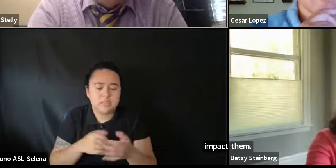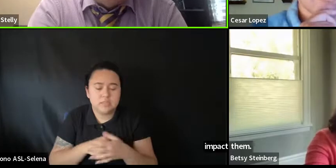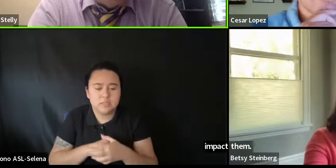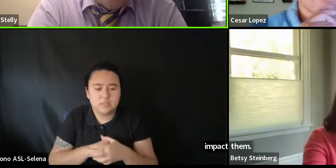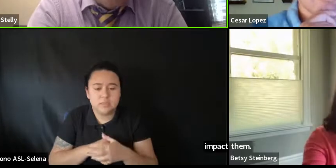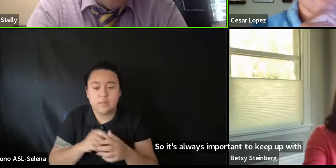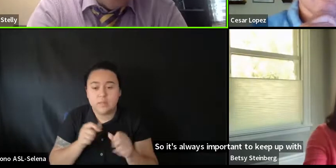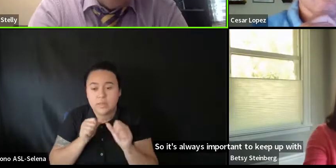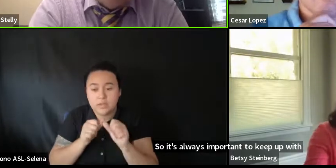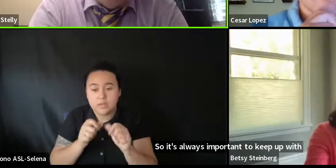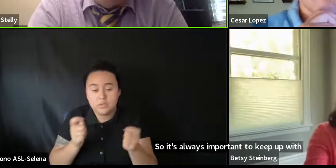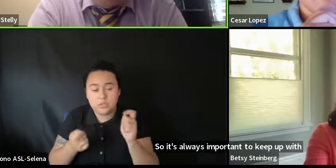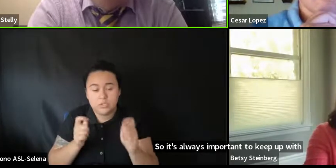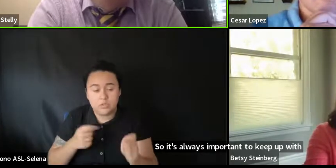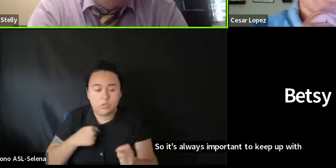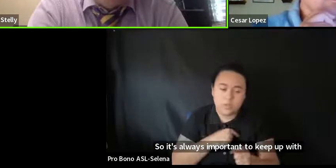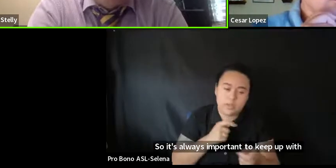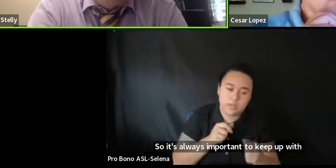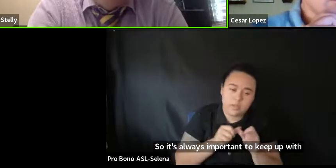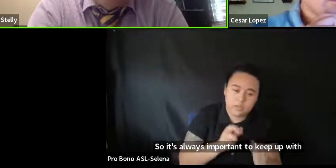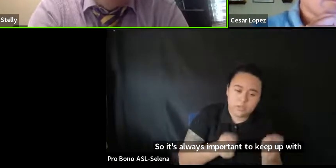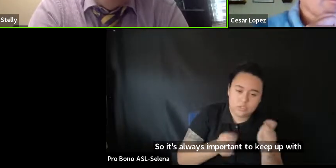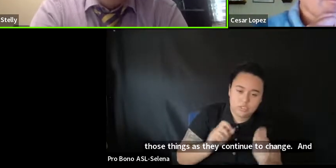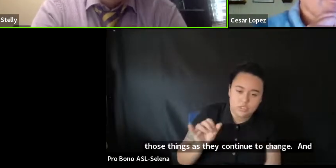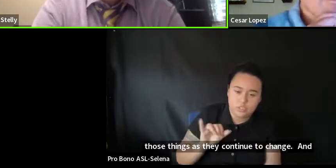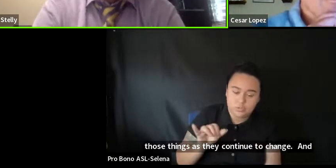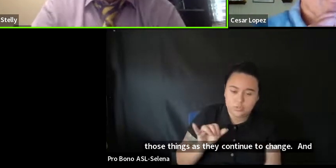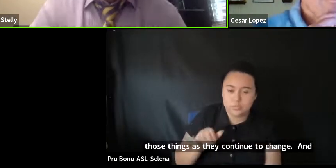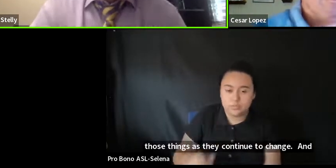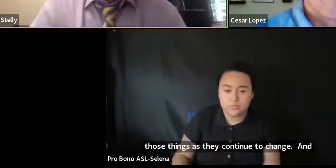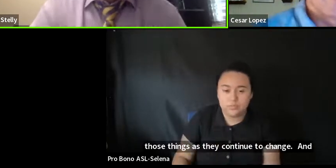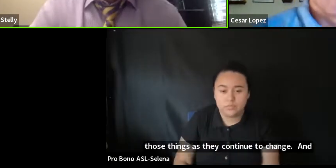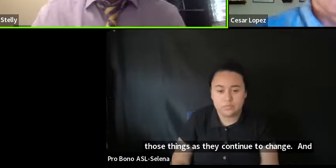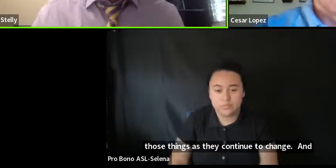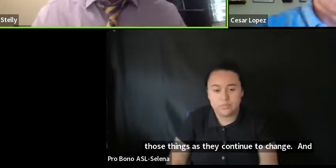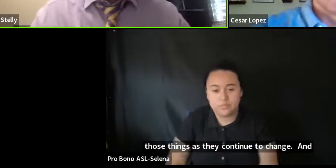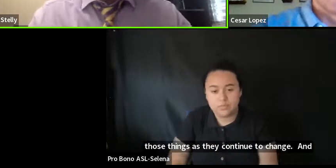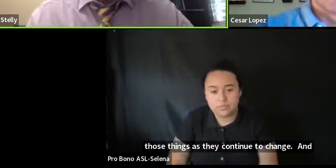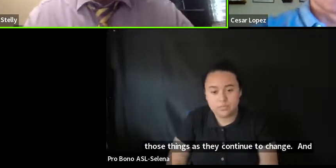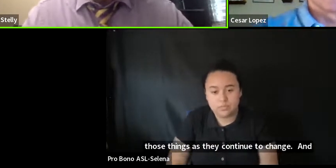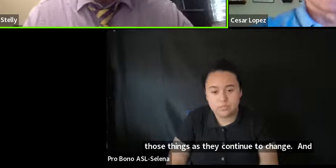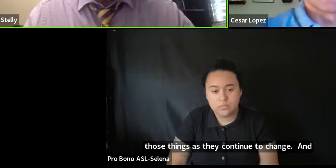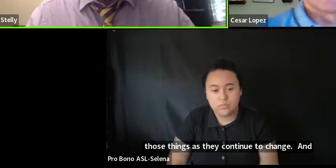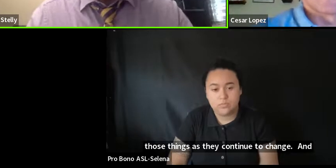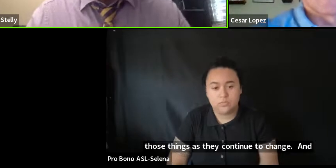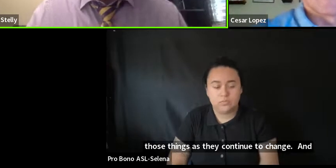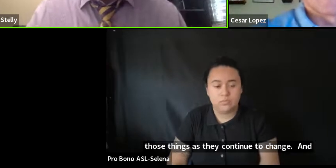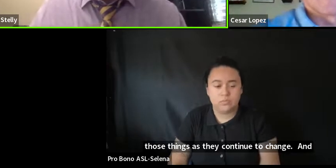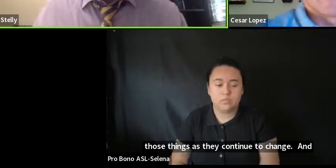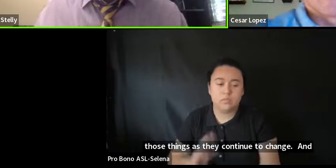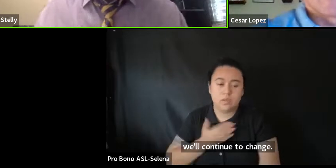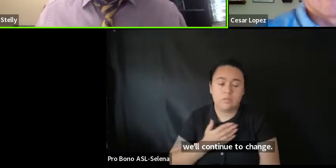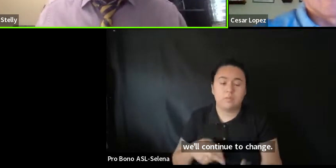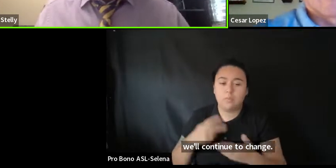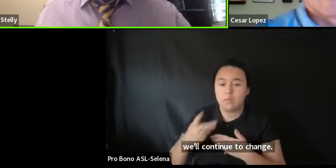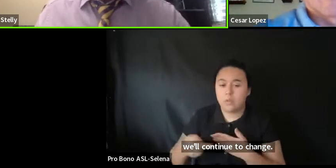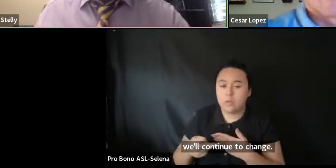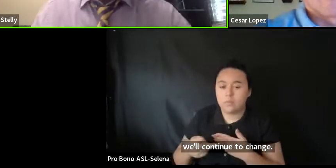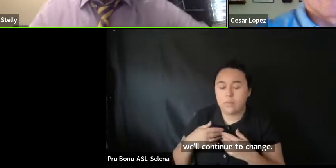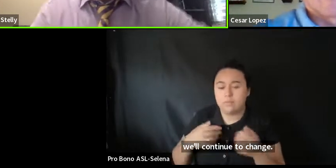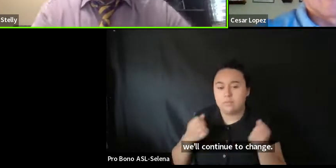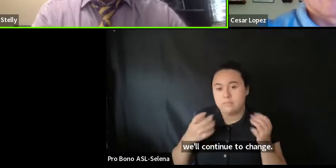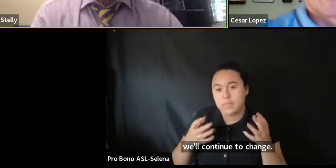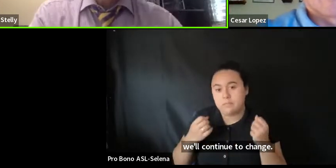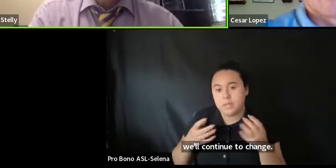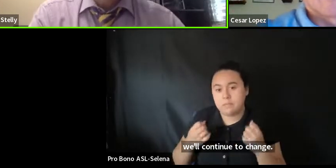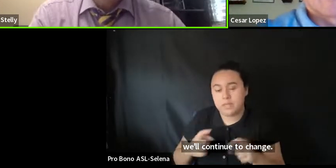They continue to change. And will continue to change. We. We. Our program has gone through. Uh. Through many. Many